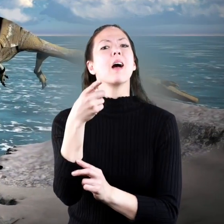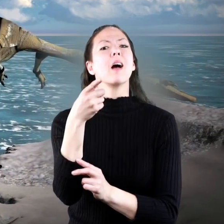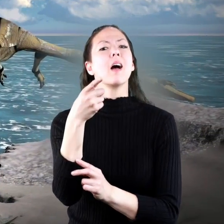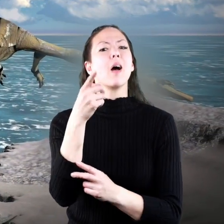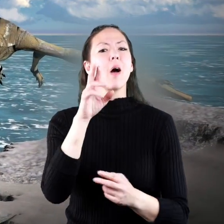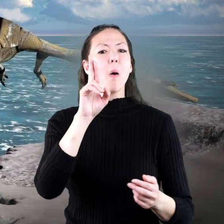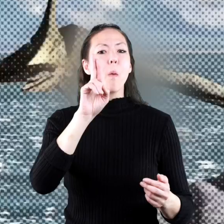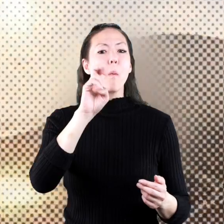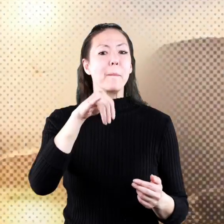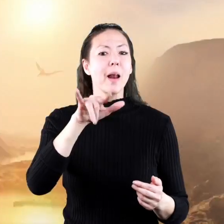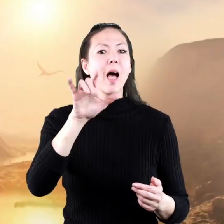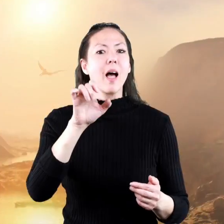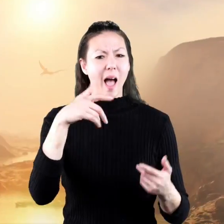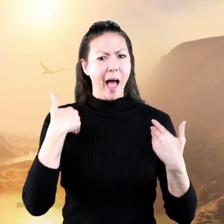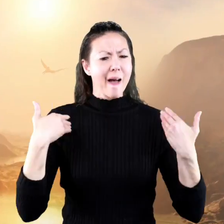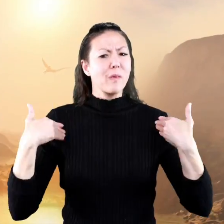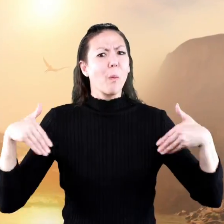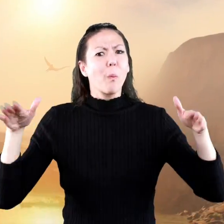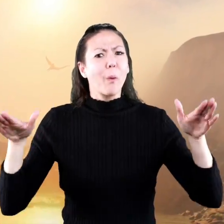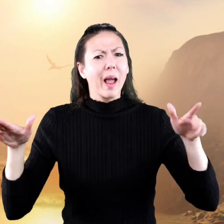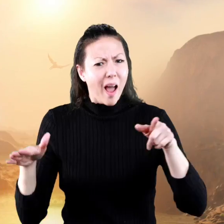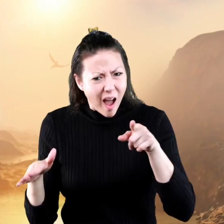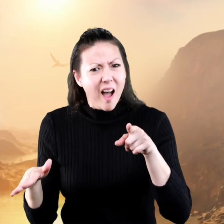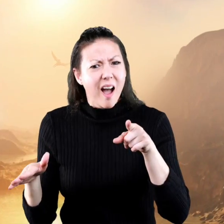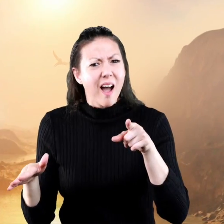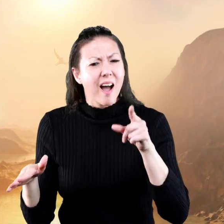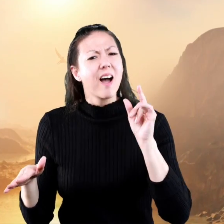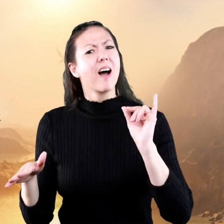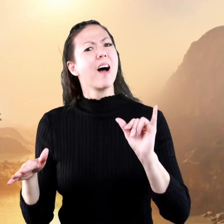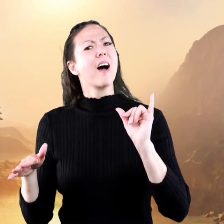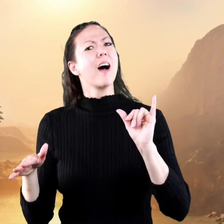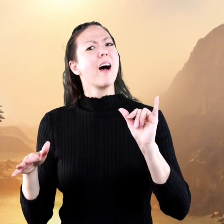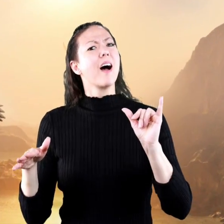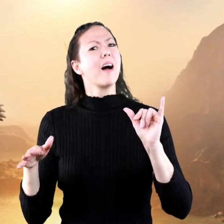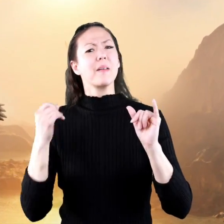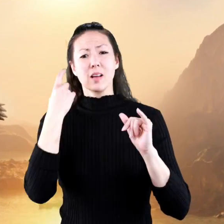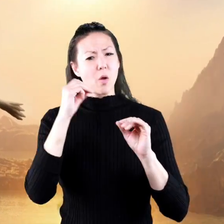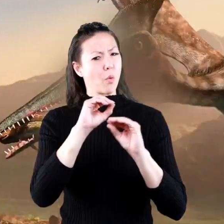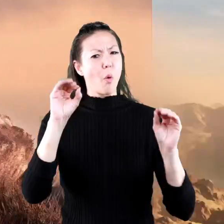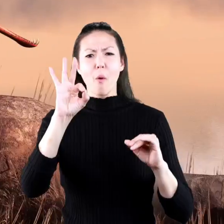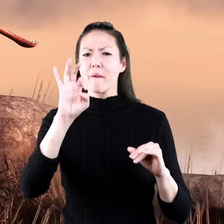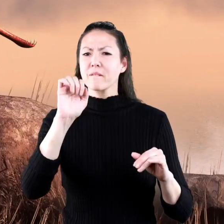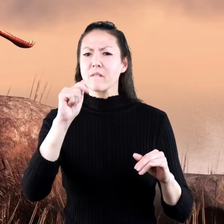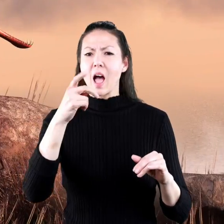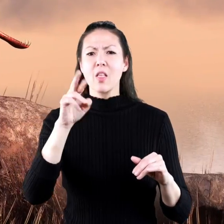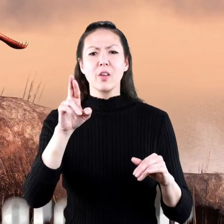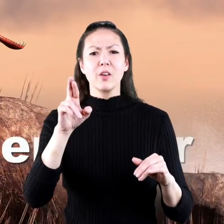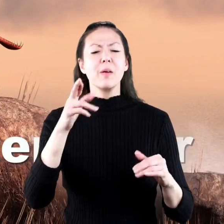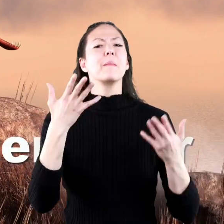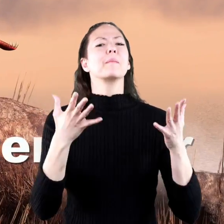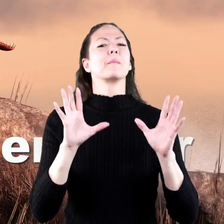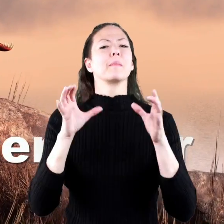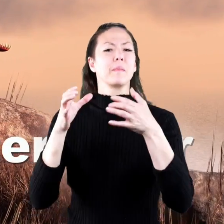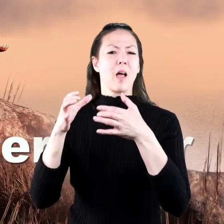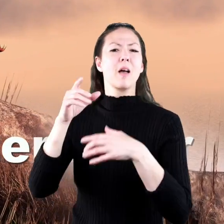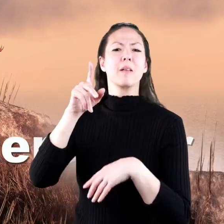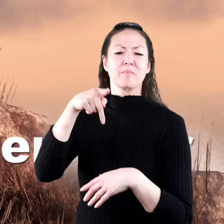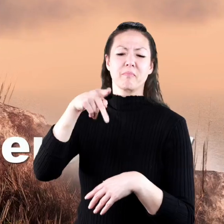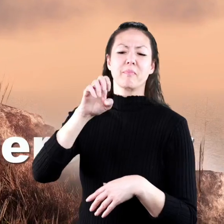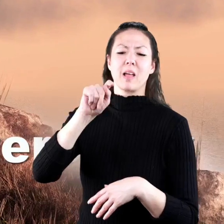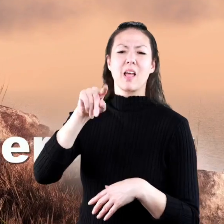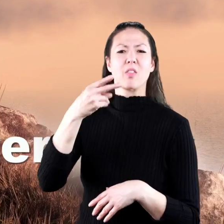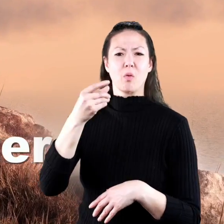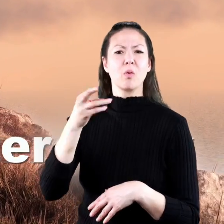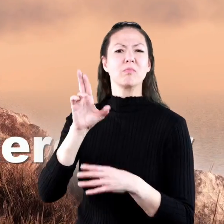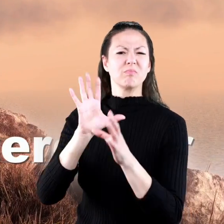dinosaur but it was a winged reptile and did not have feathers and could fly it belongs to the